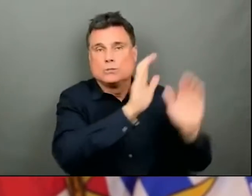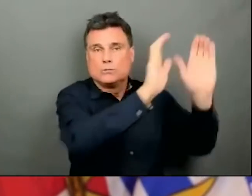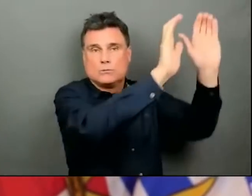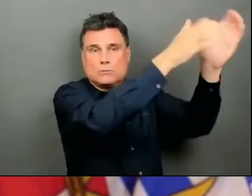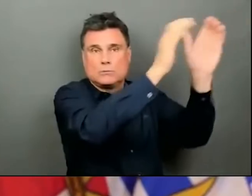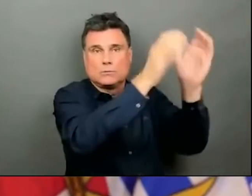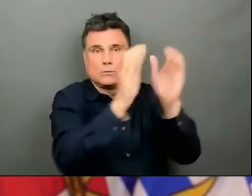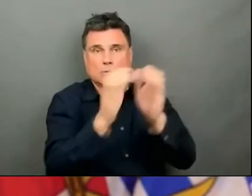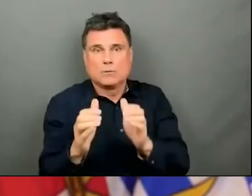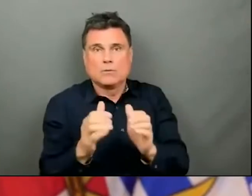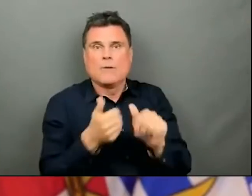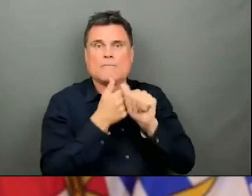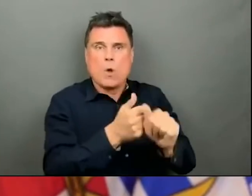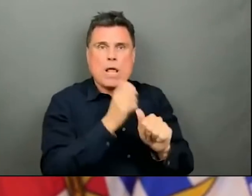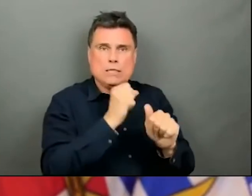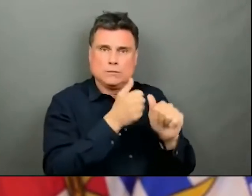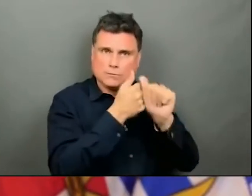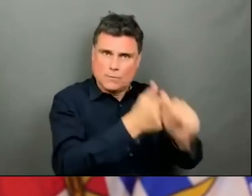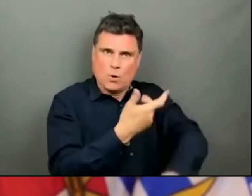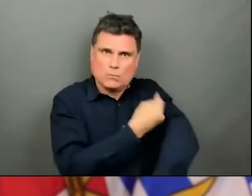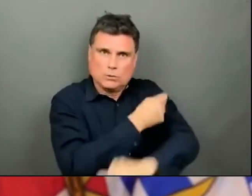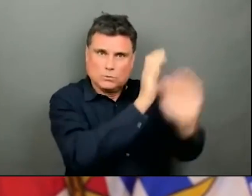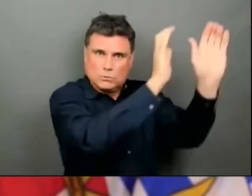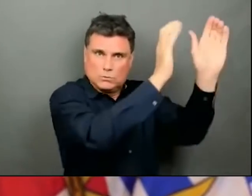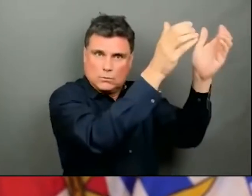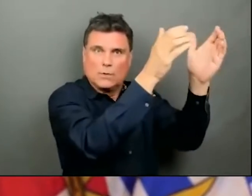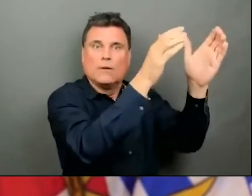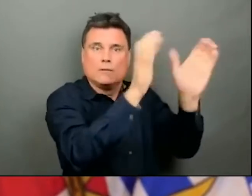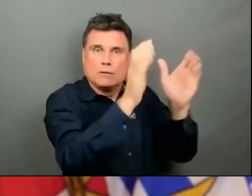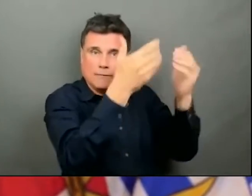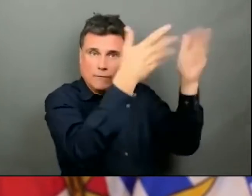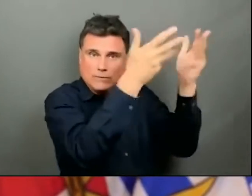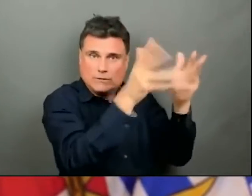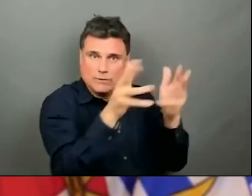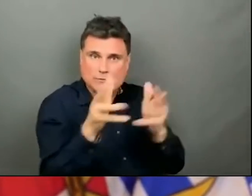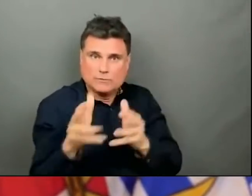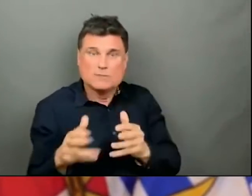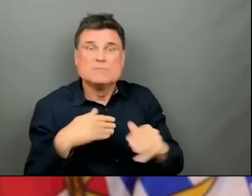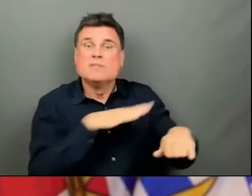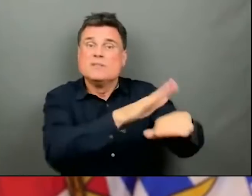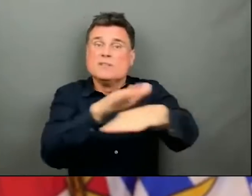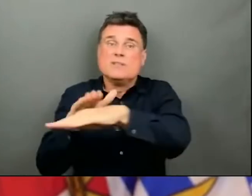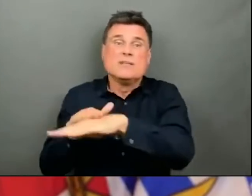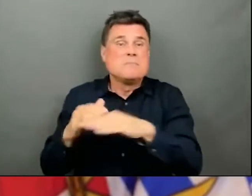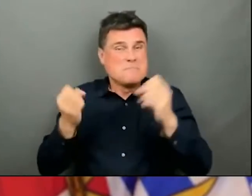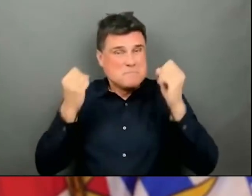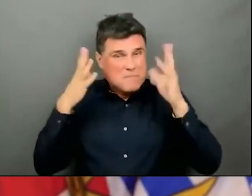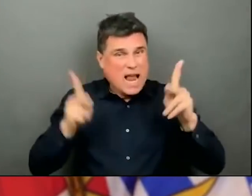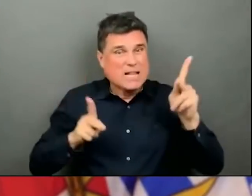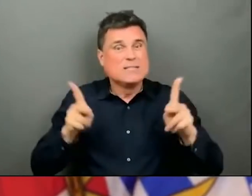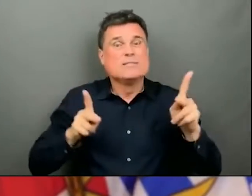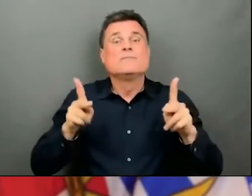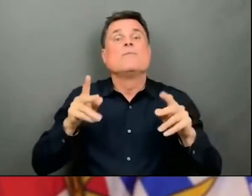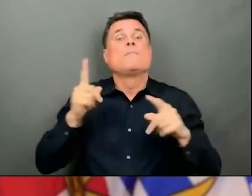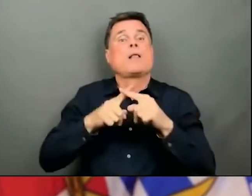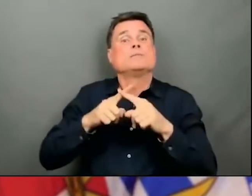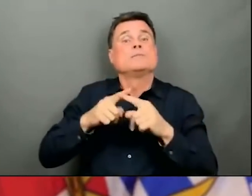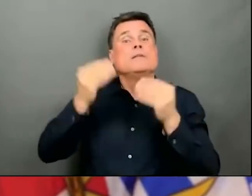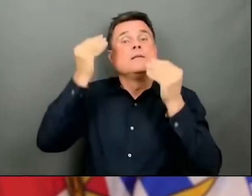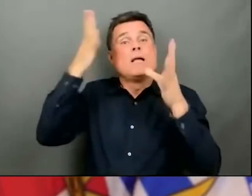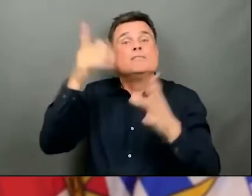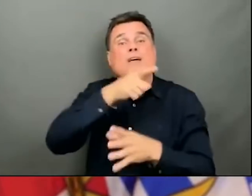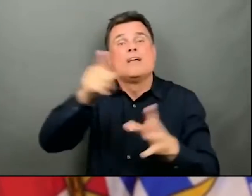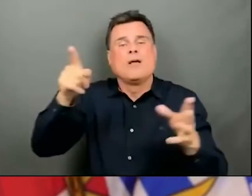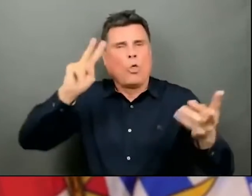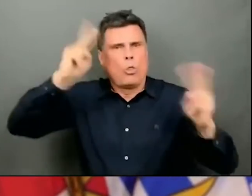There is a lot of misinformation that has been circulating out there, and I encourage people to talk to your health care provider,